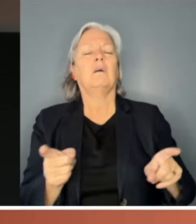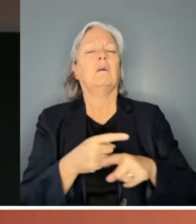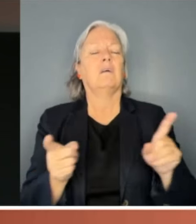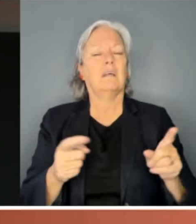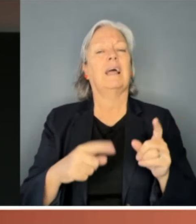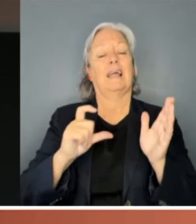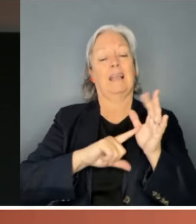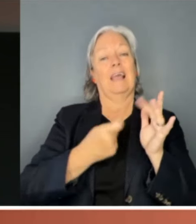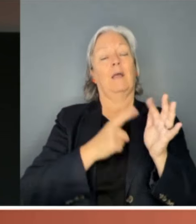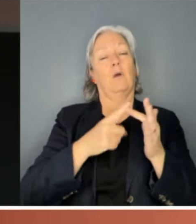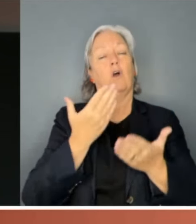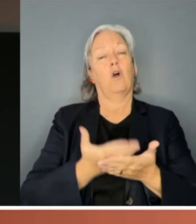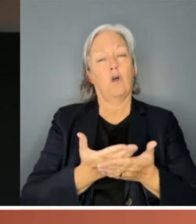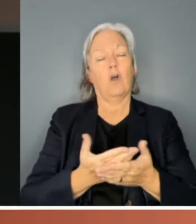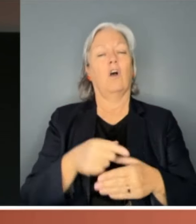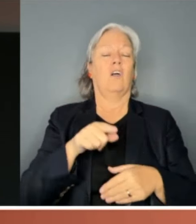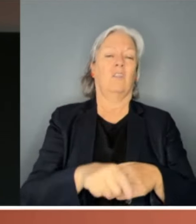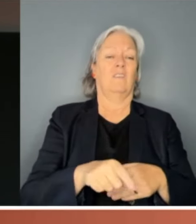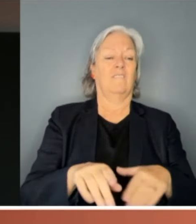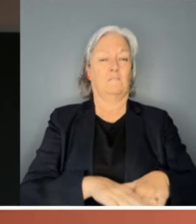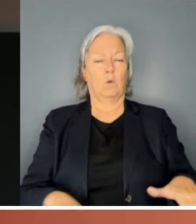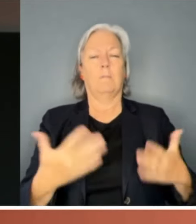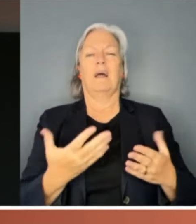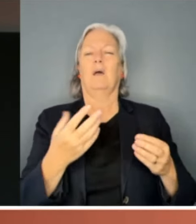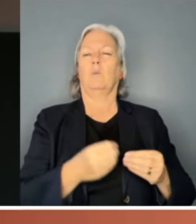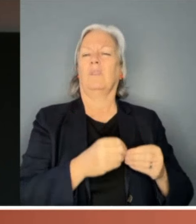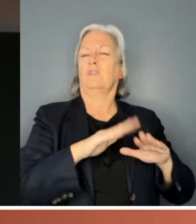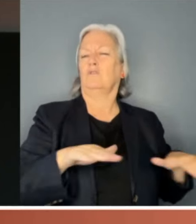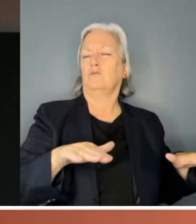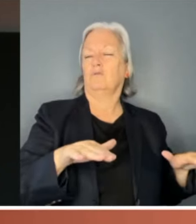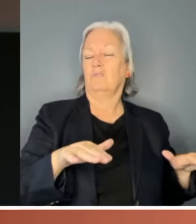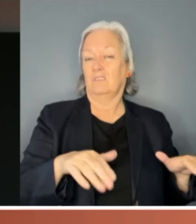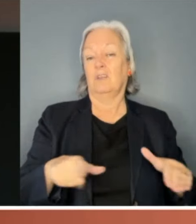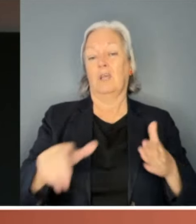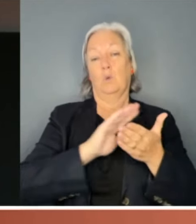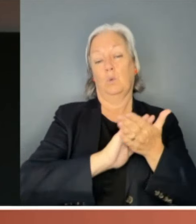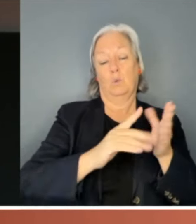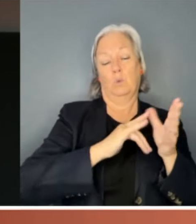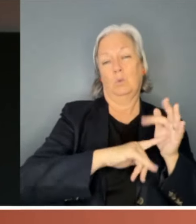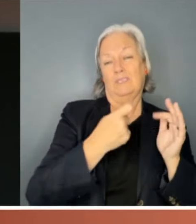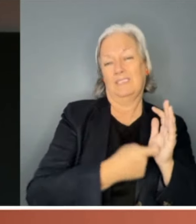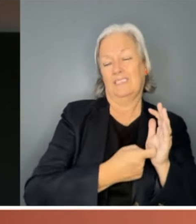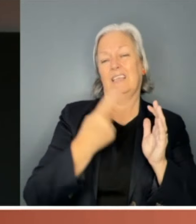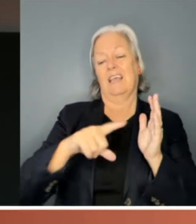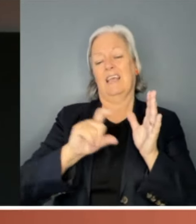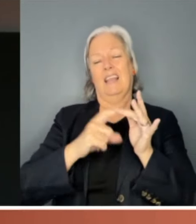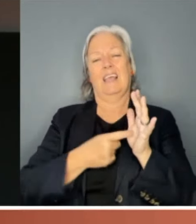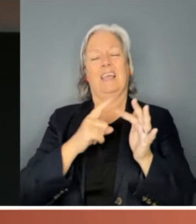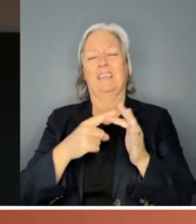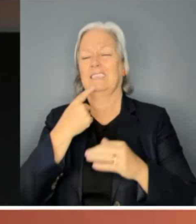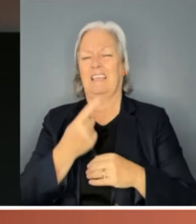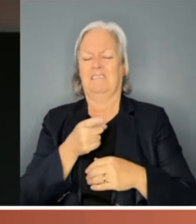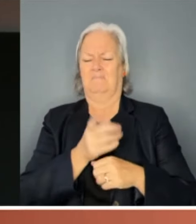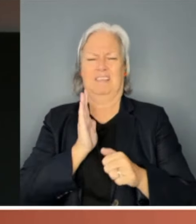the floor playing with his kids. Both Hoosa and Clare vigorously denied that that ever happened.